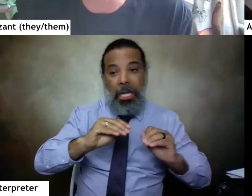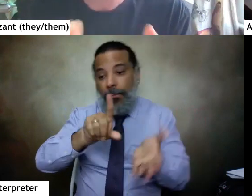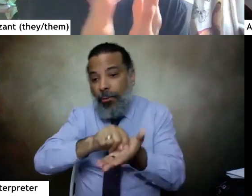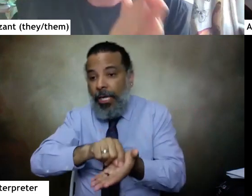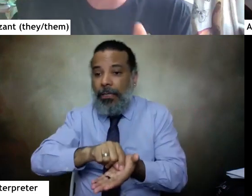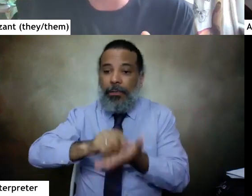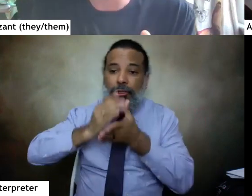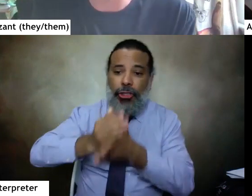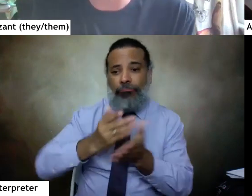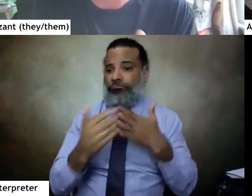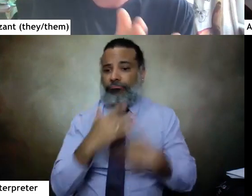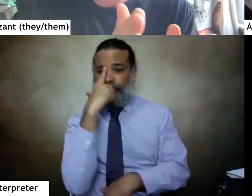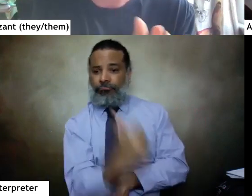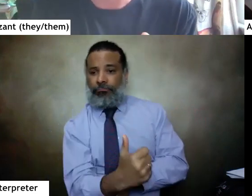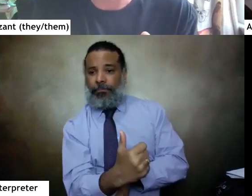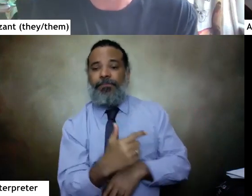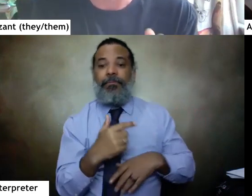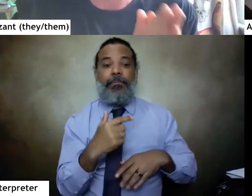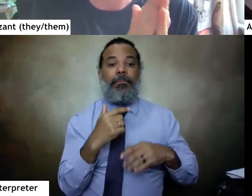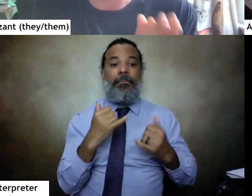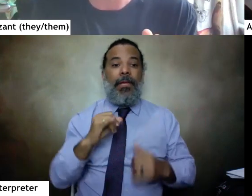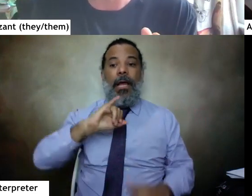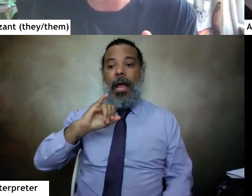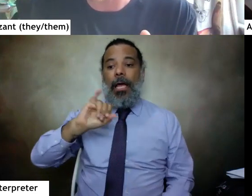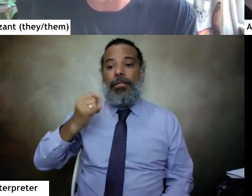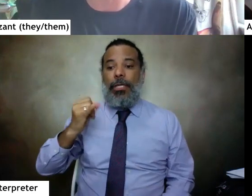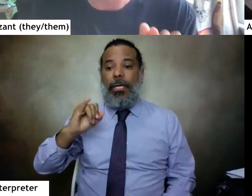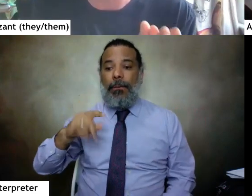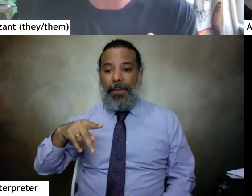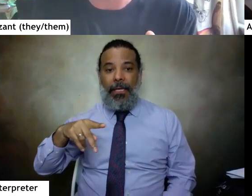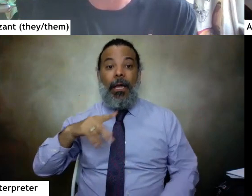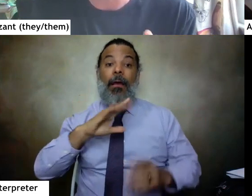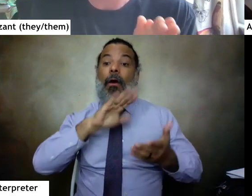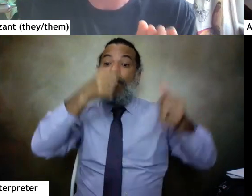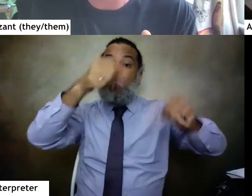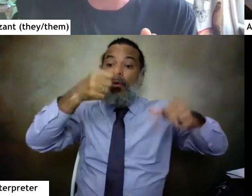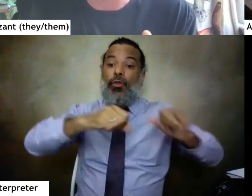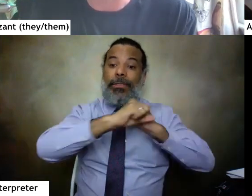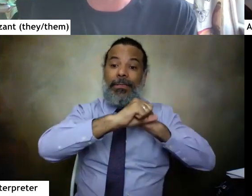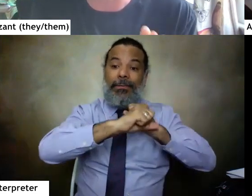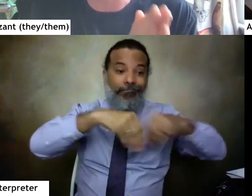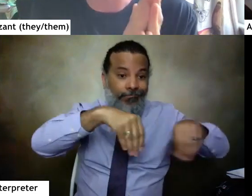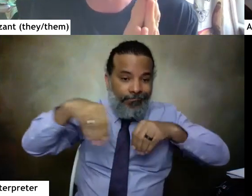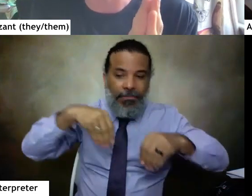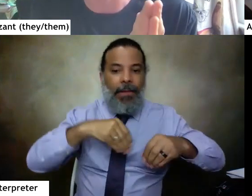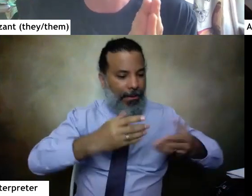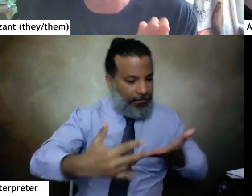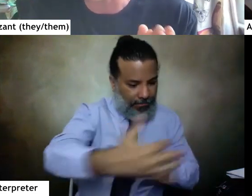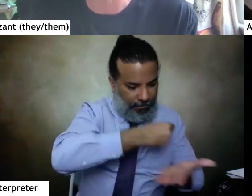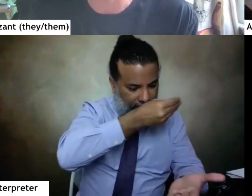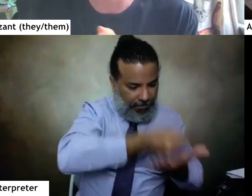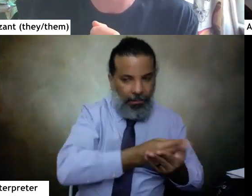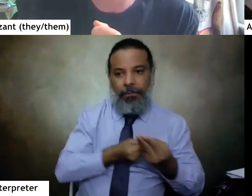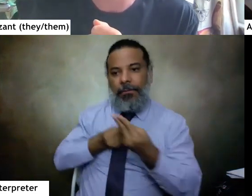share it. In this case, IJP uses every poster sale to raise money for intersex activists in the global